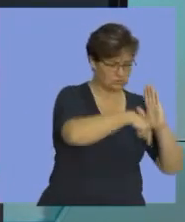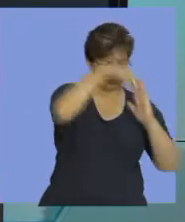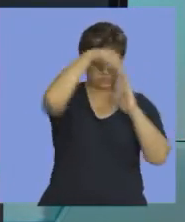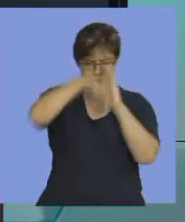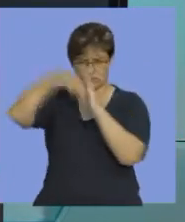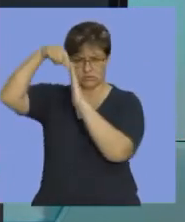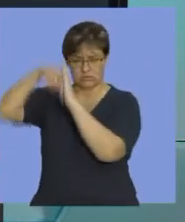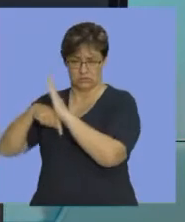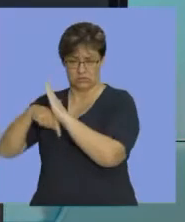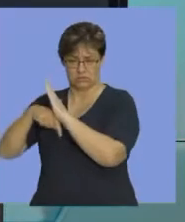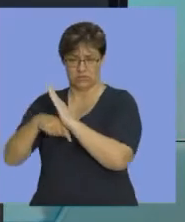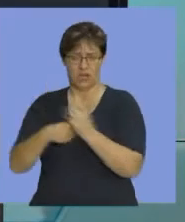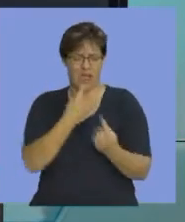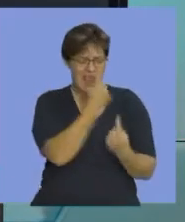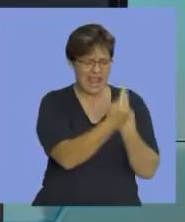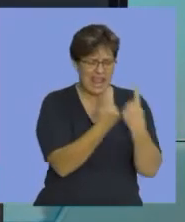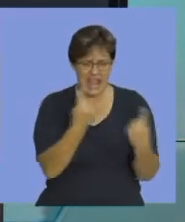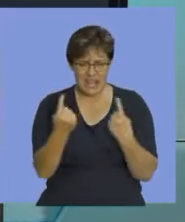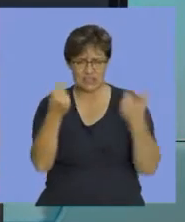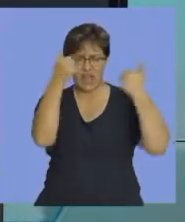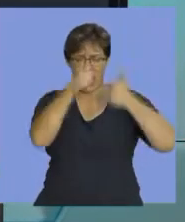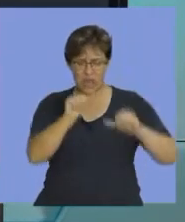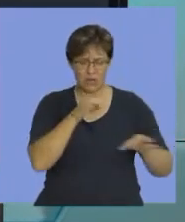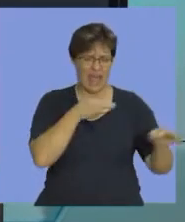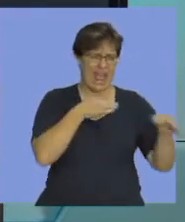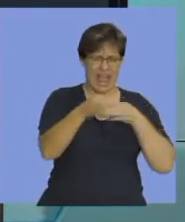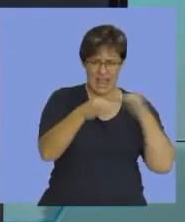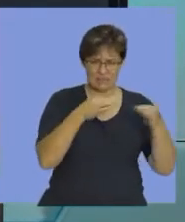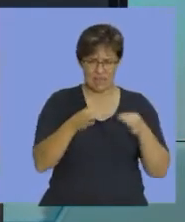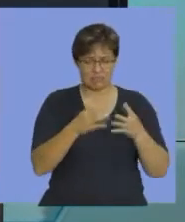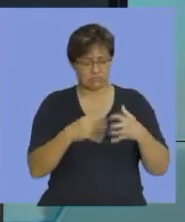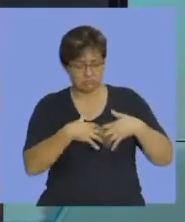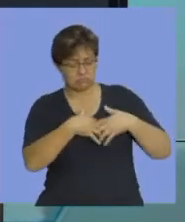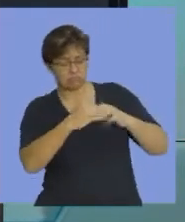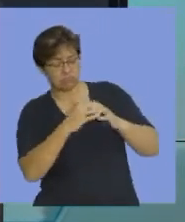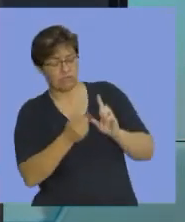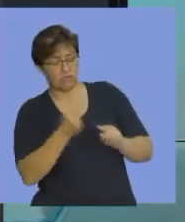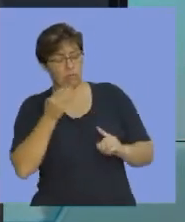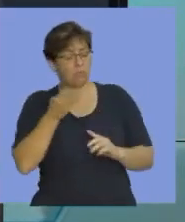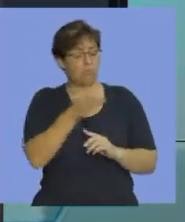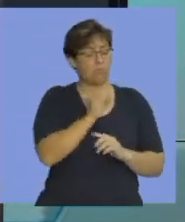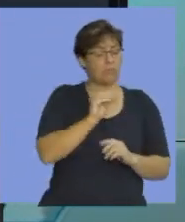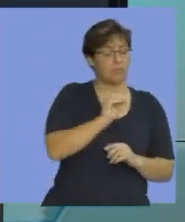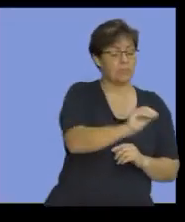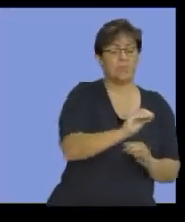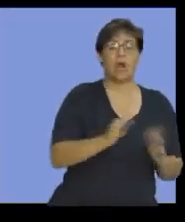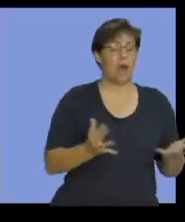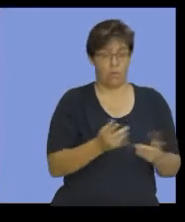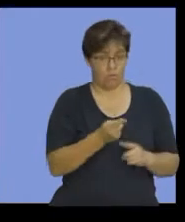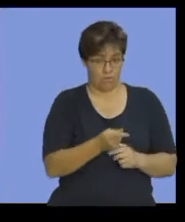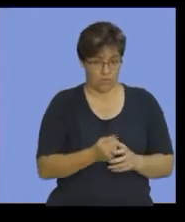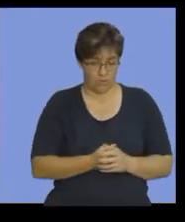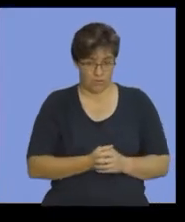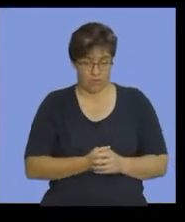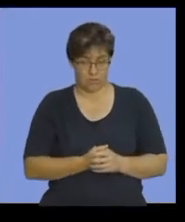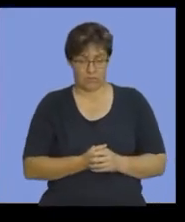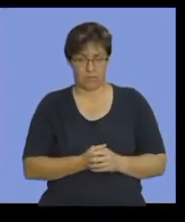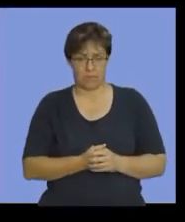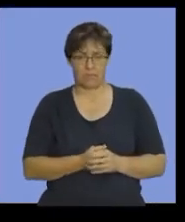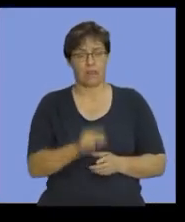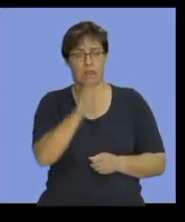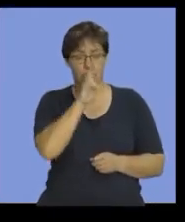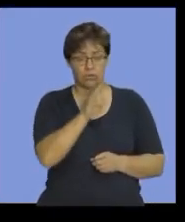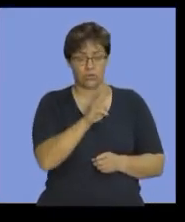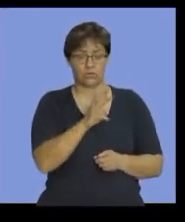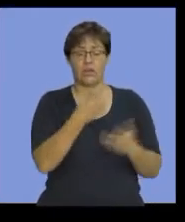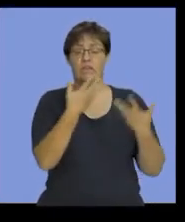explaining each account and the origins of each entry. That's important. Okay. So we looked at the finished